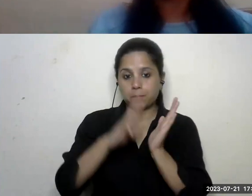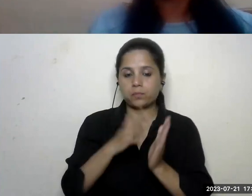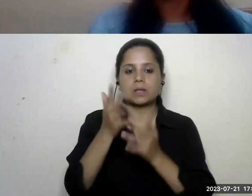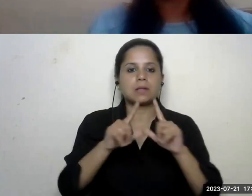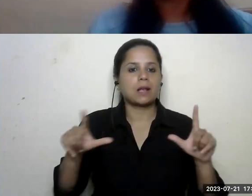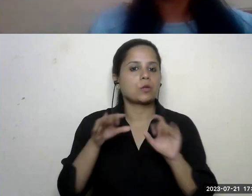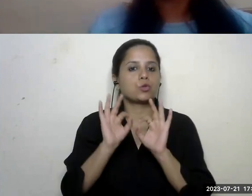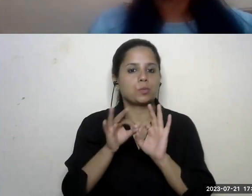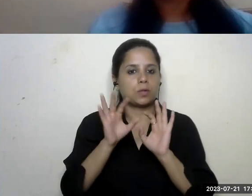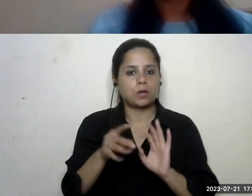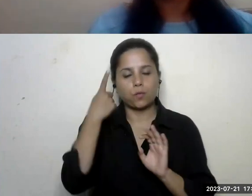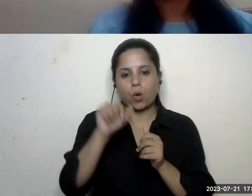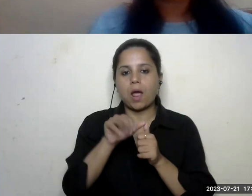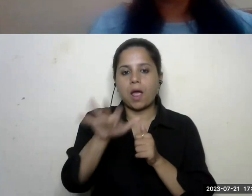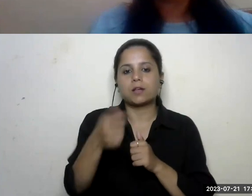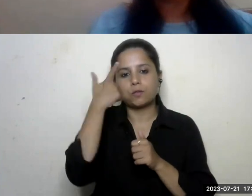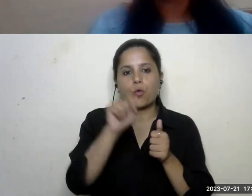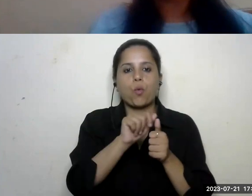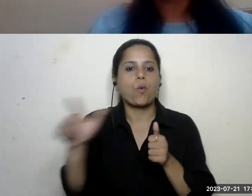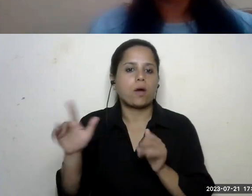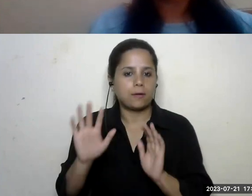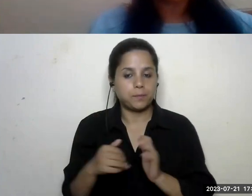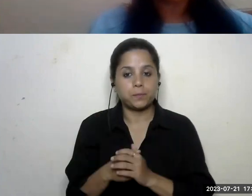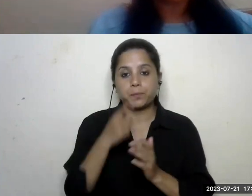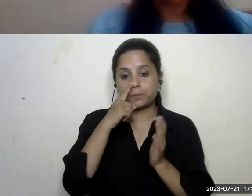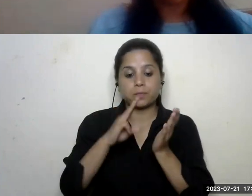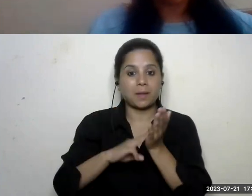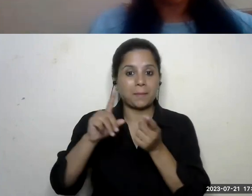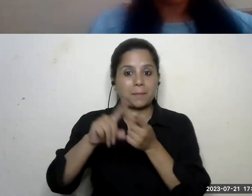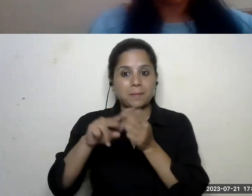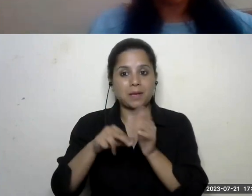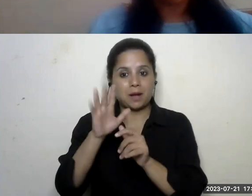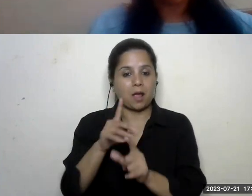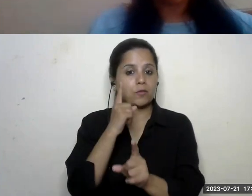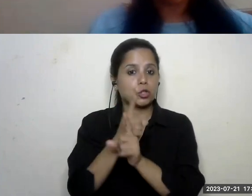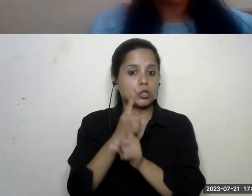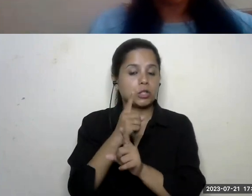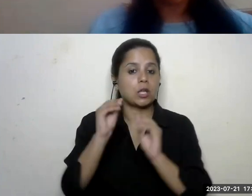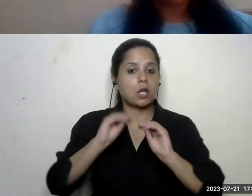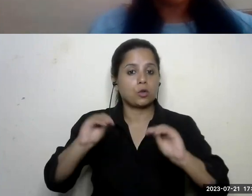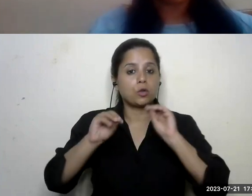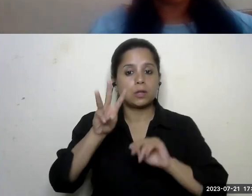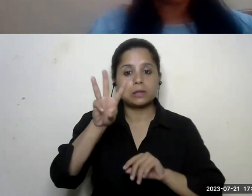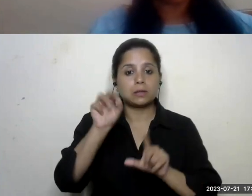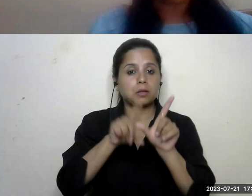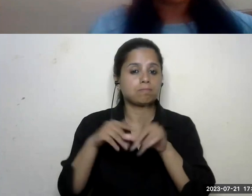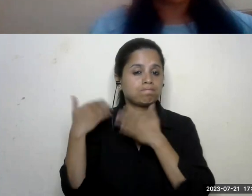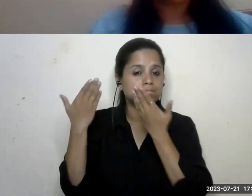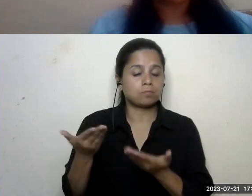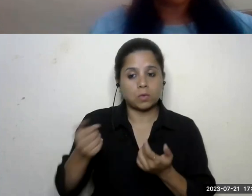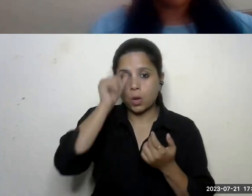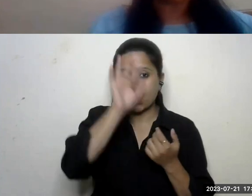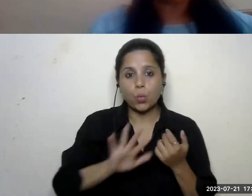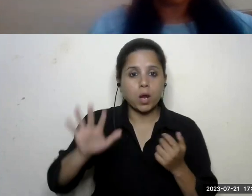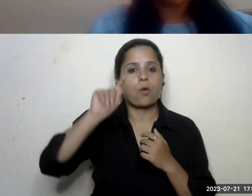interpreter from access for all meena has been a teacher and a teacher educator for 30 years in india and overseas